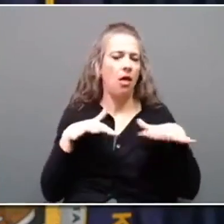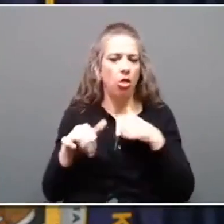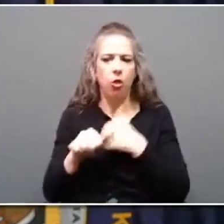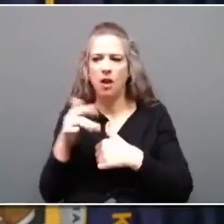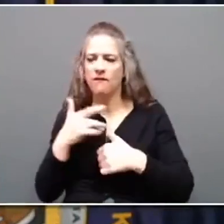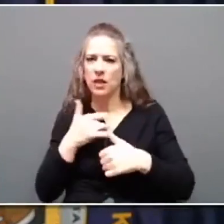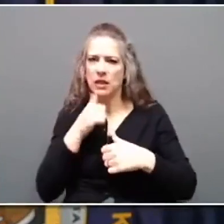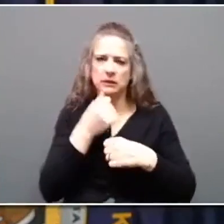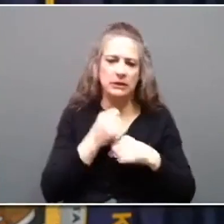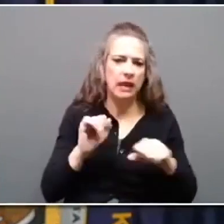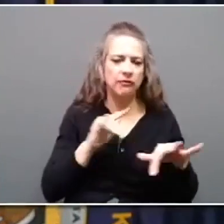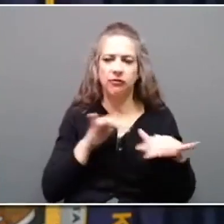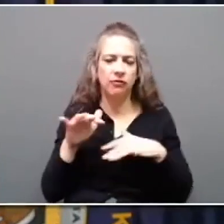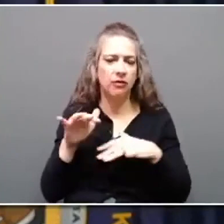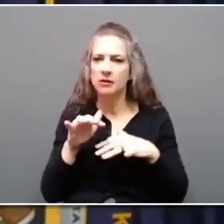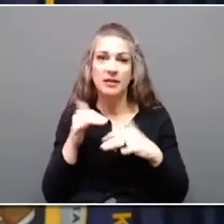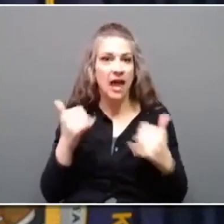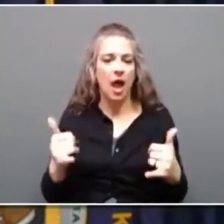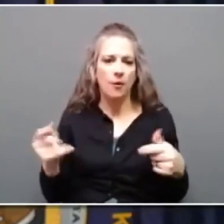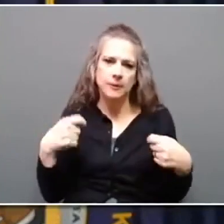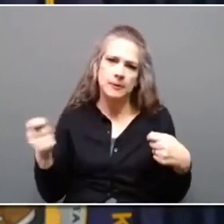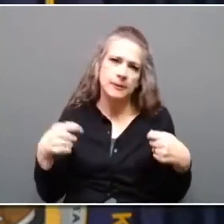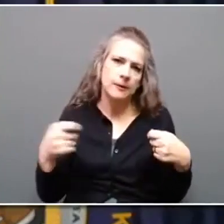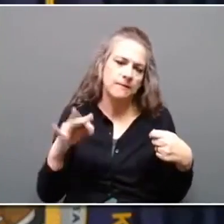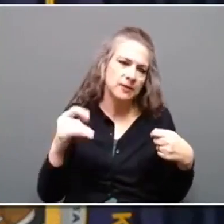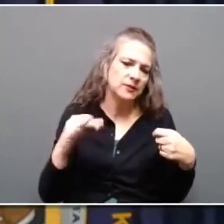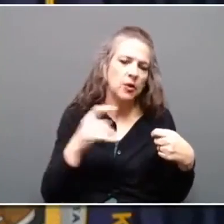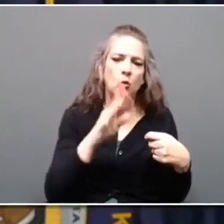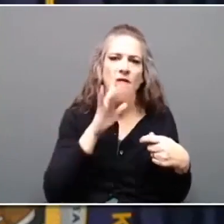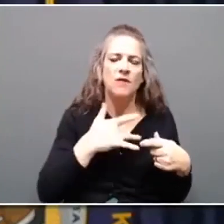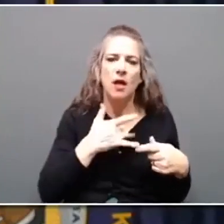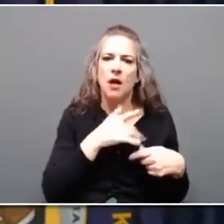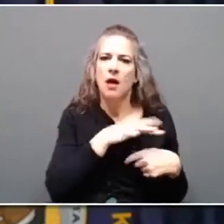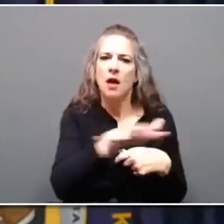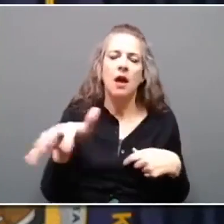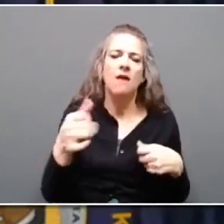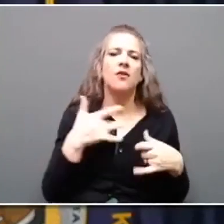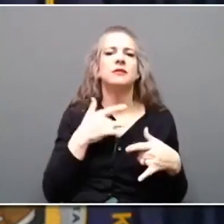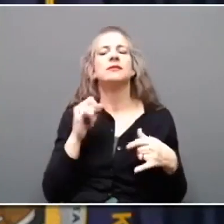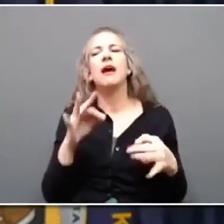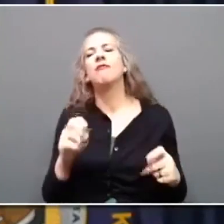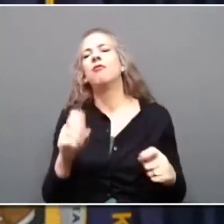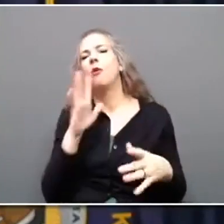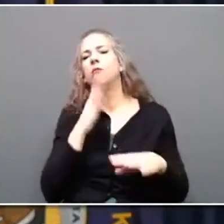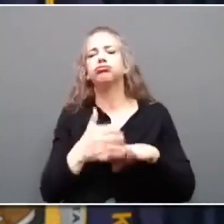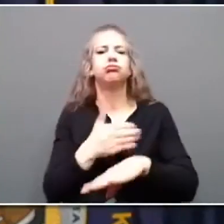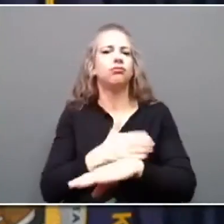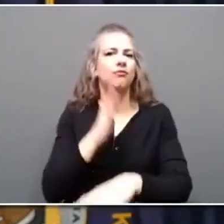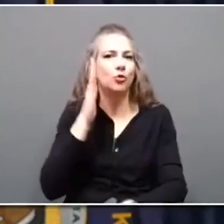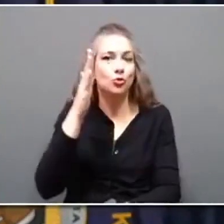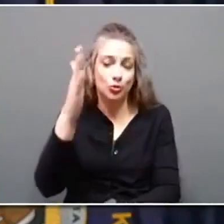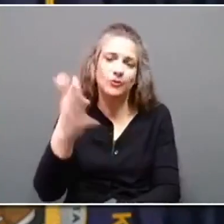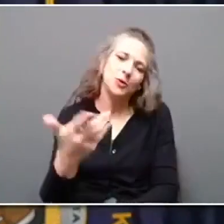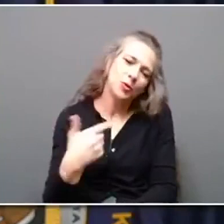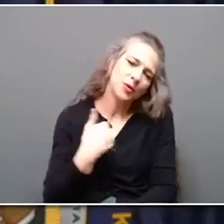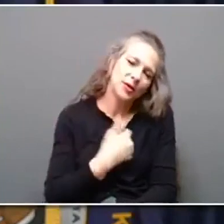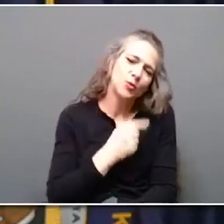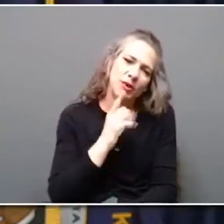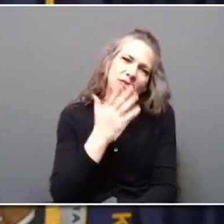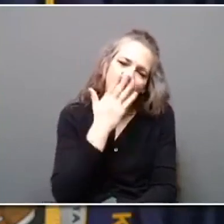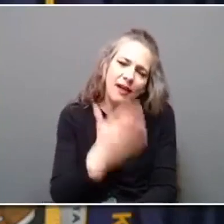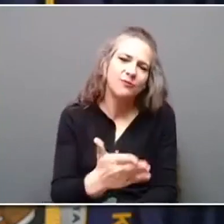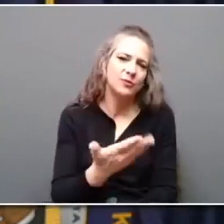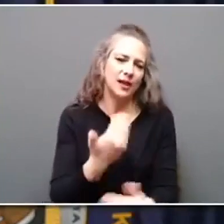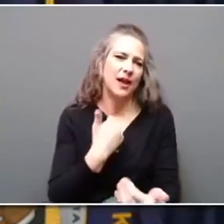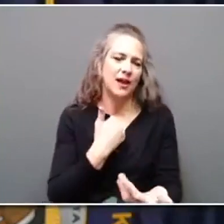on a long-term basis going forward. And we're just grateful that we have the new resources and